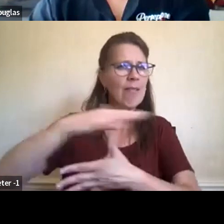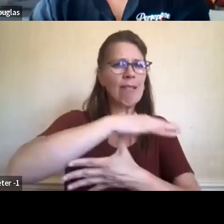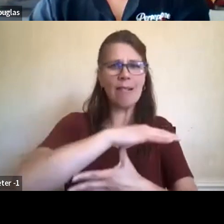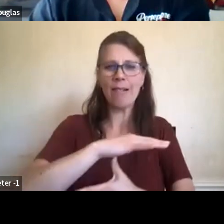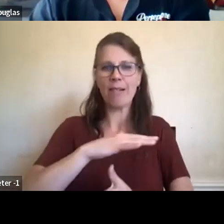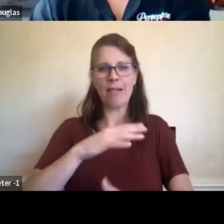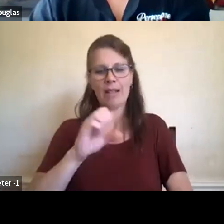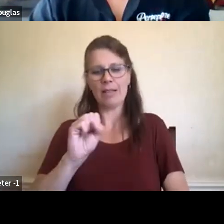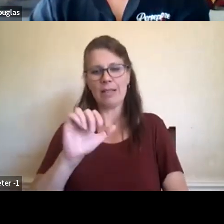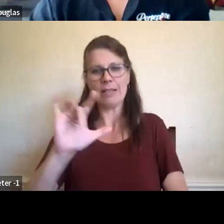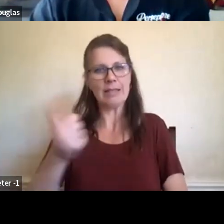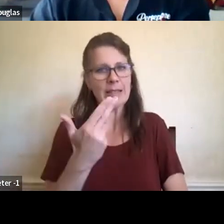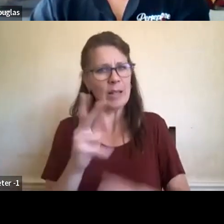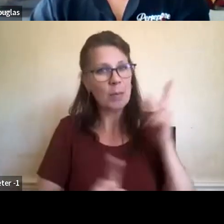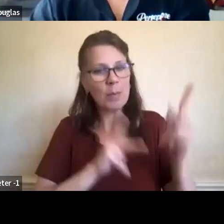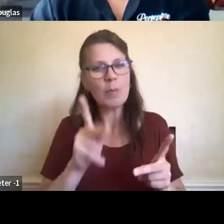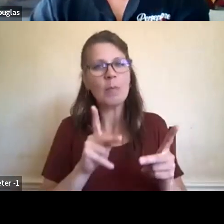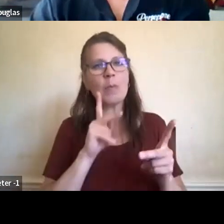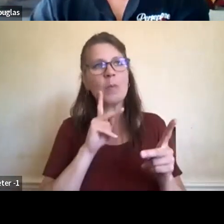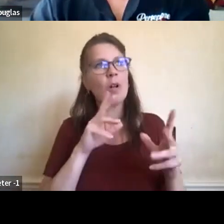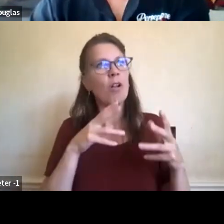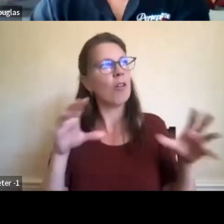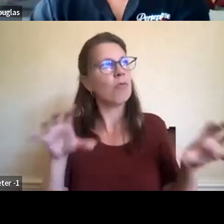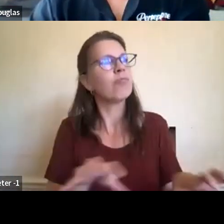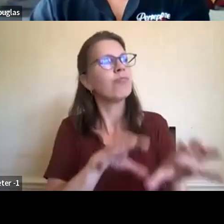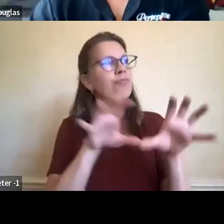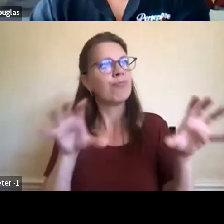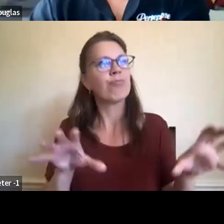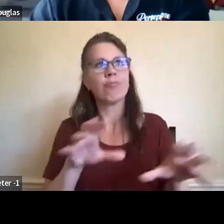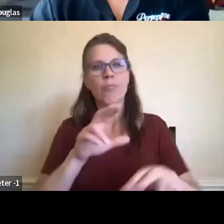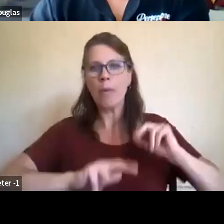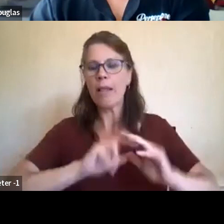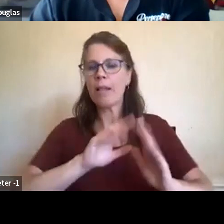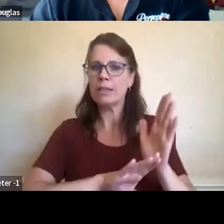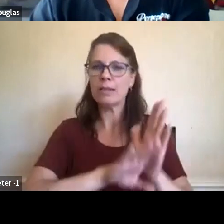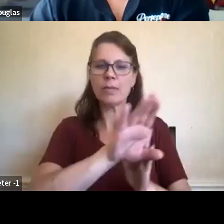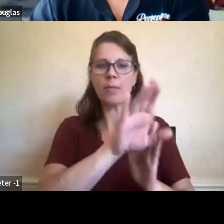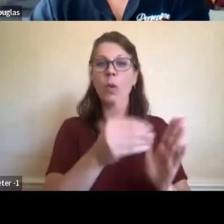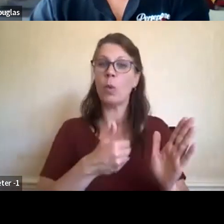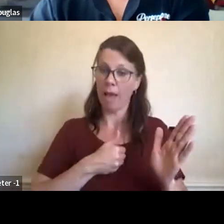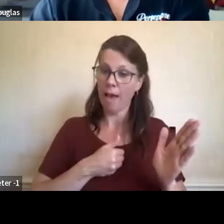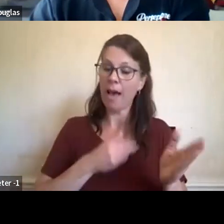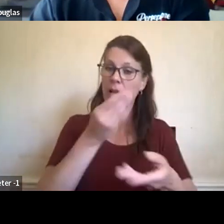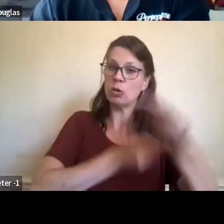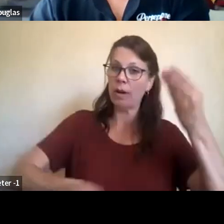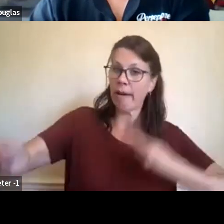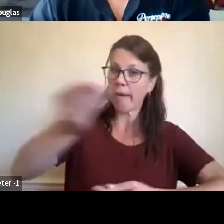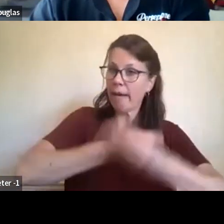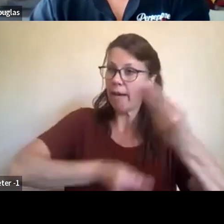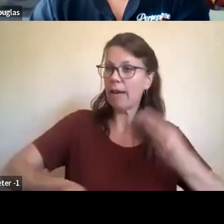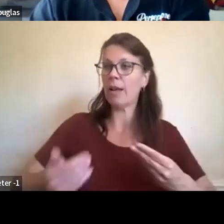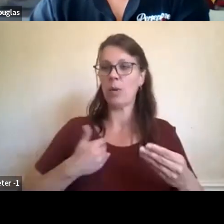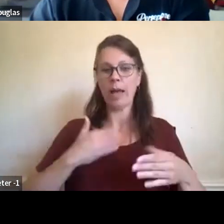Salish people. And, uh, we had commerce and trade through the ocean going canoe. And we're, we're telling that